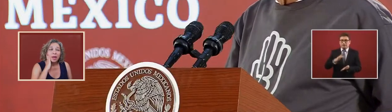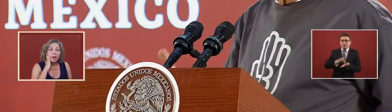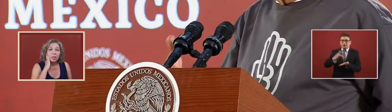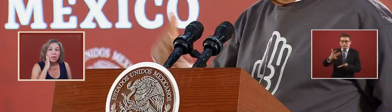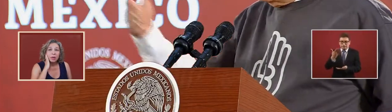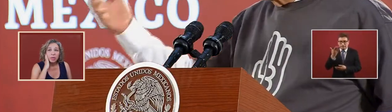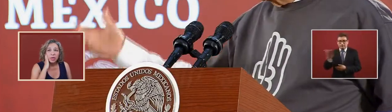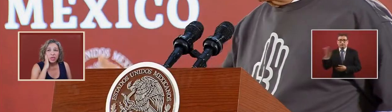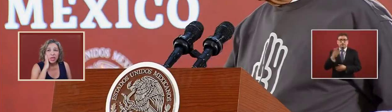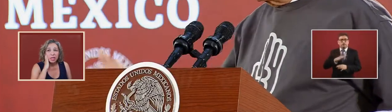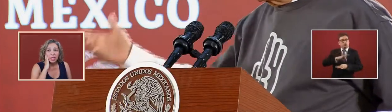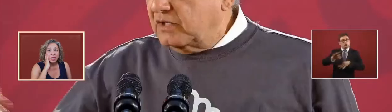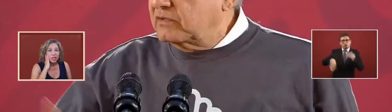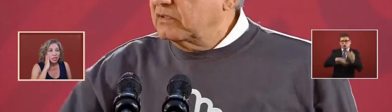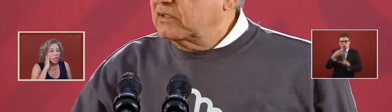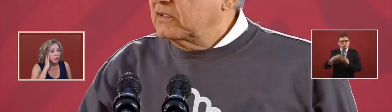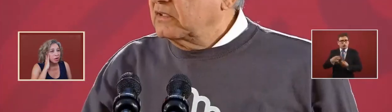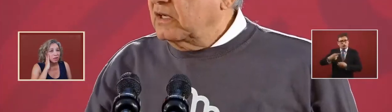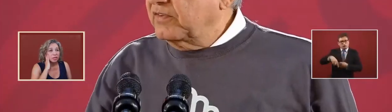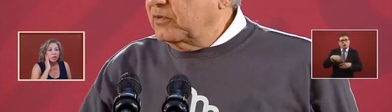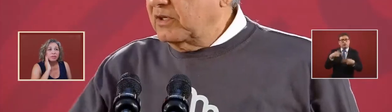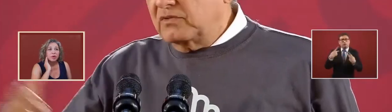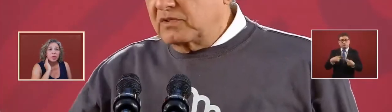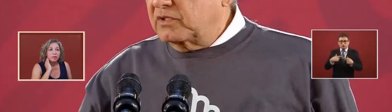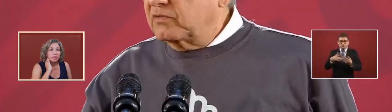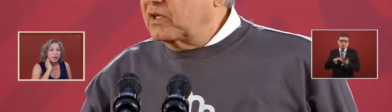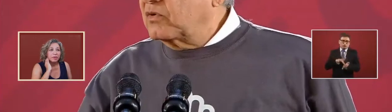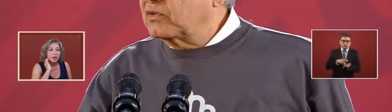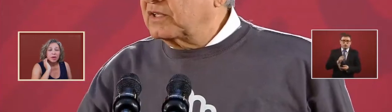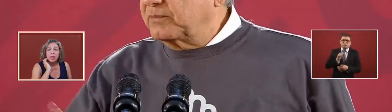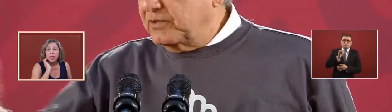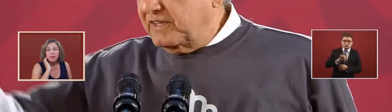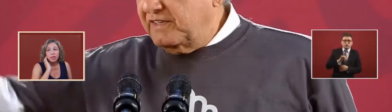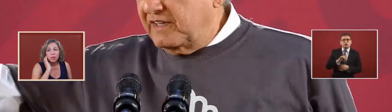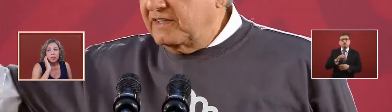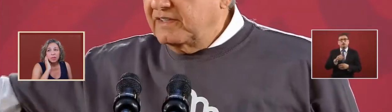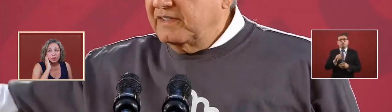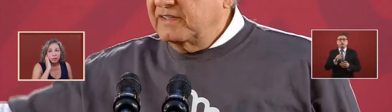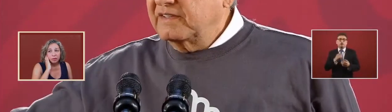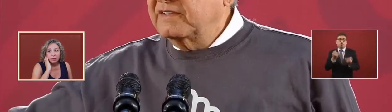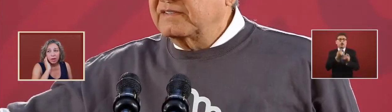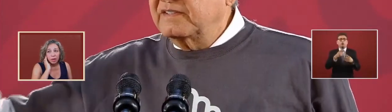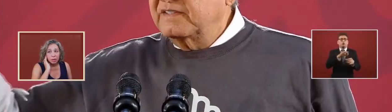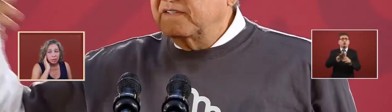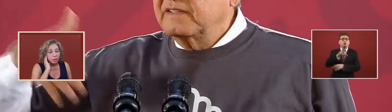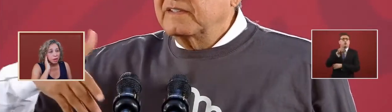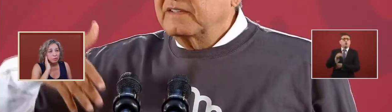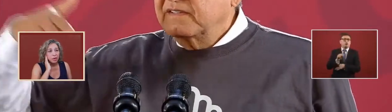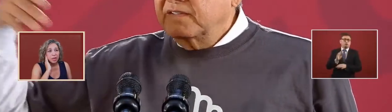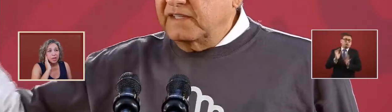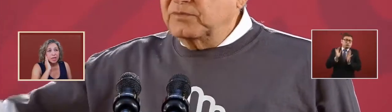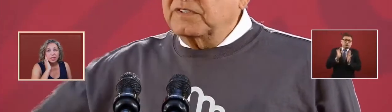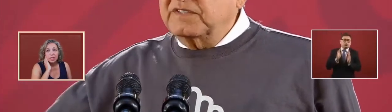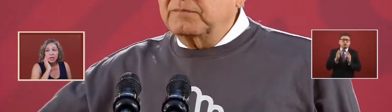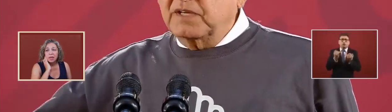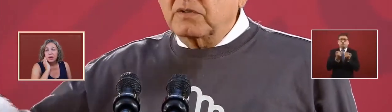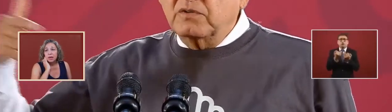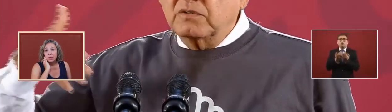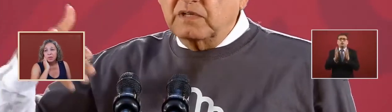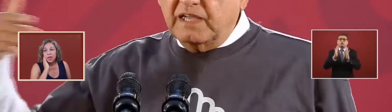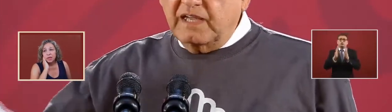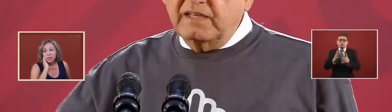and i want to appreciate the legislator all those that voted in favor even the ones that voted against